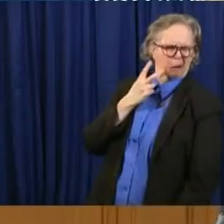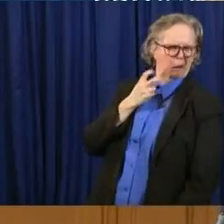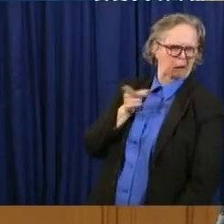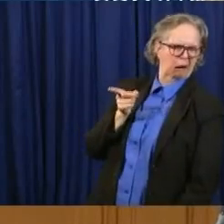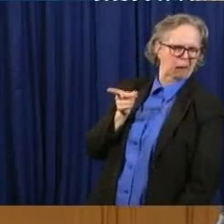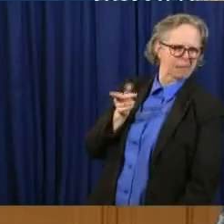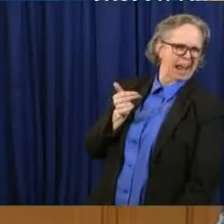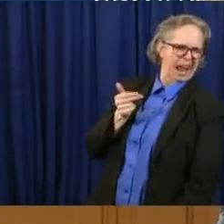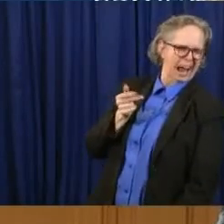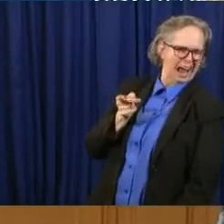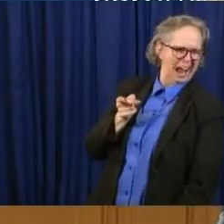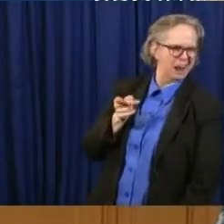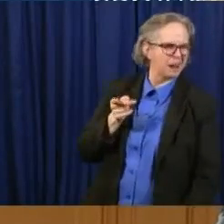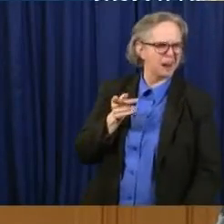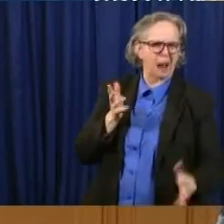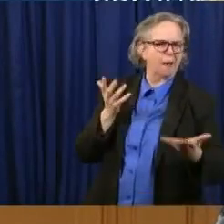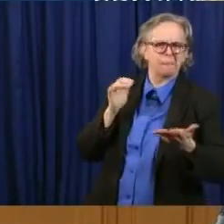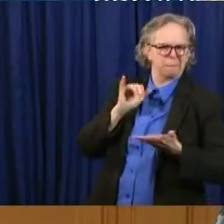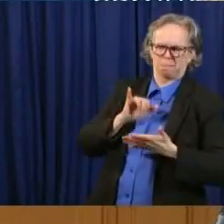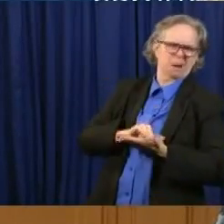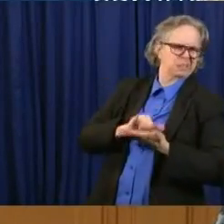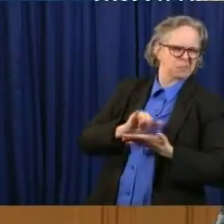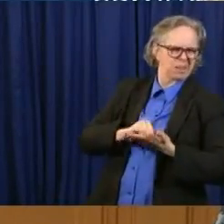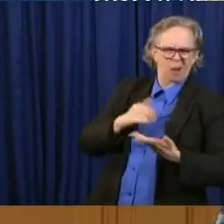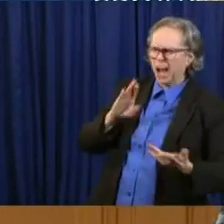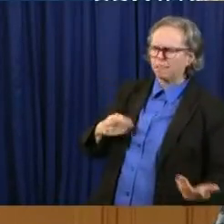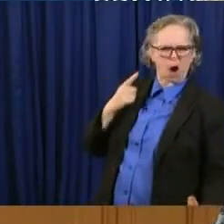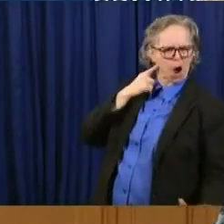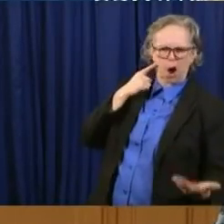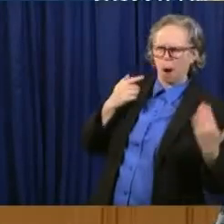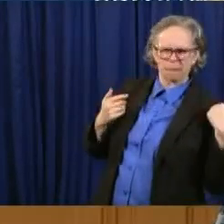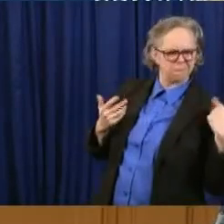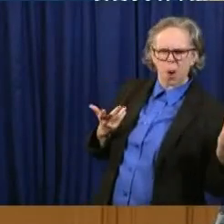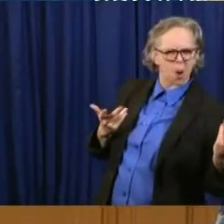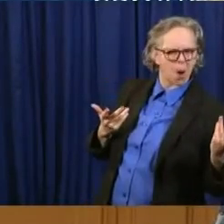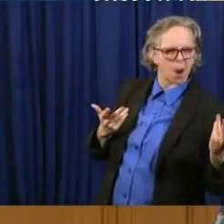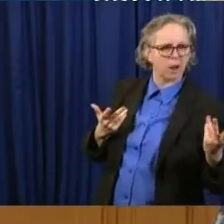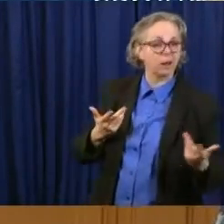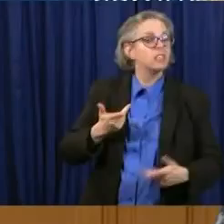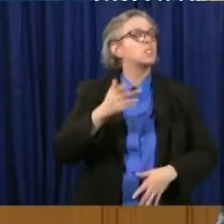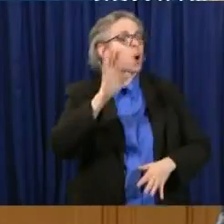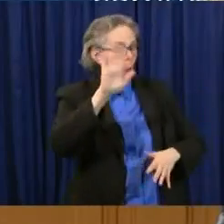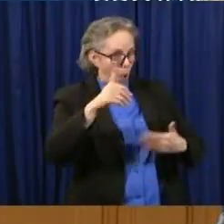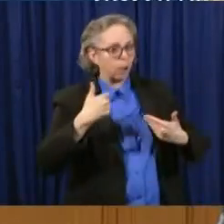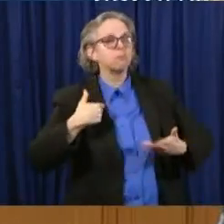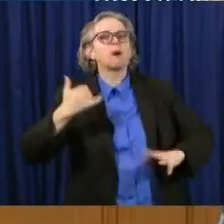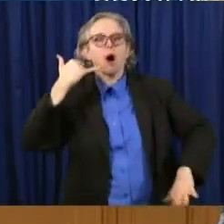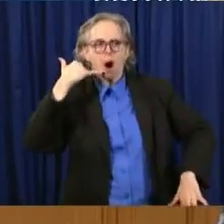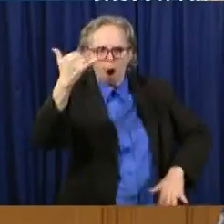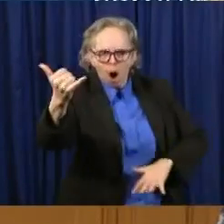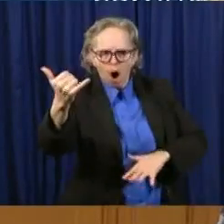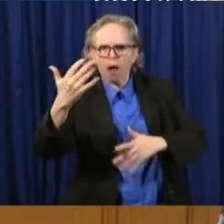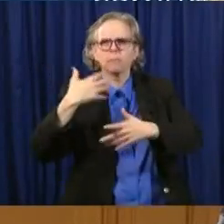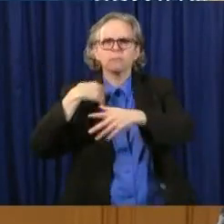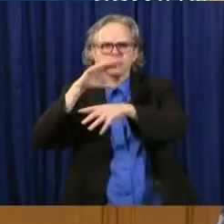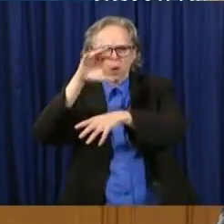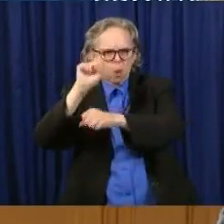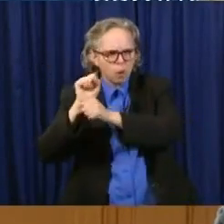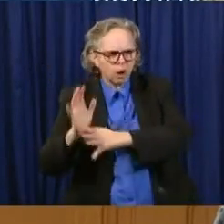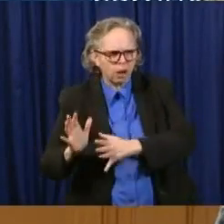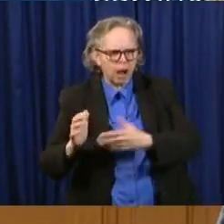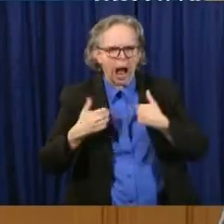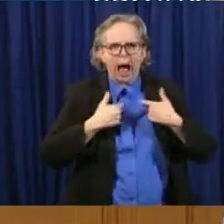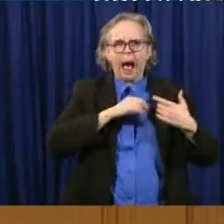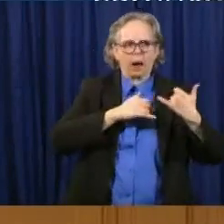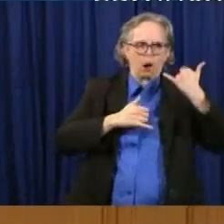know this, right? And so he reached out to his colleague, Will Richter, who did the study. I reached out to Doug Knutson, who I